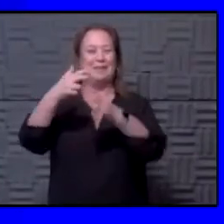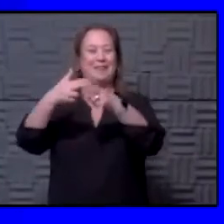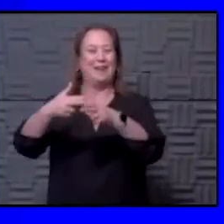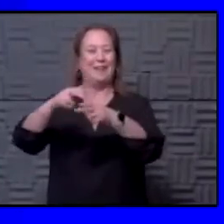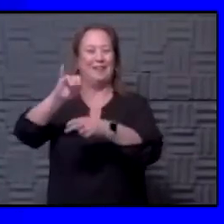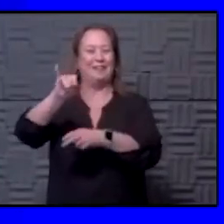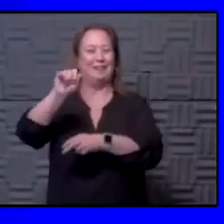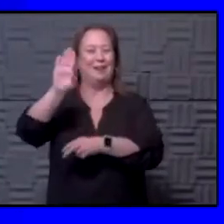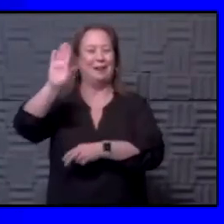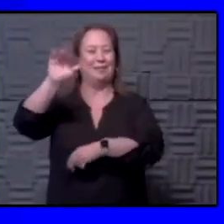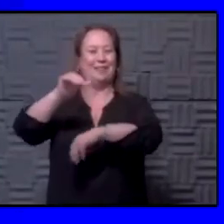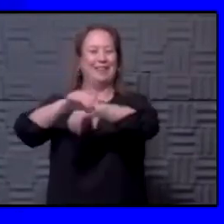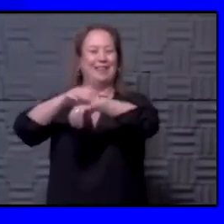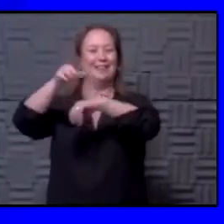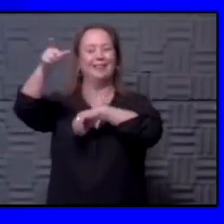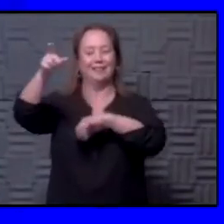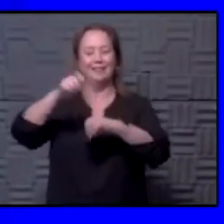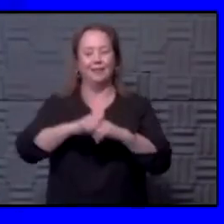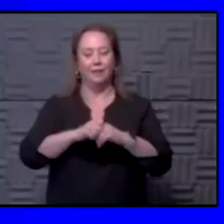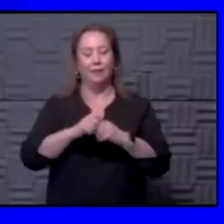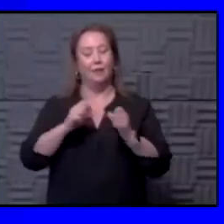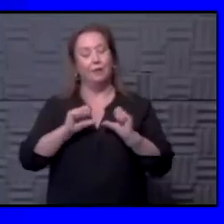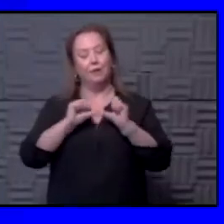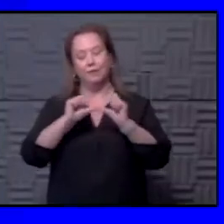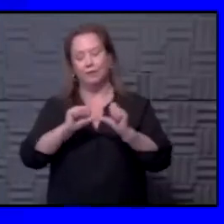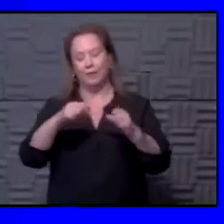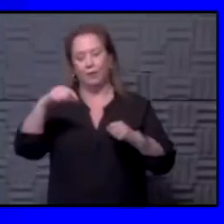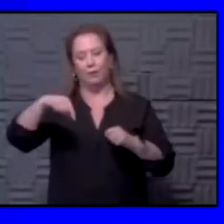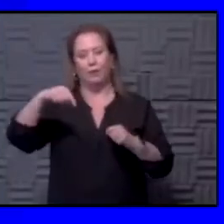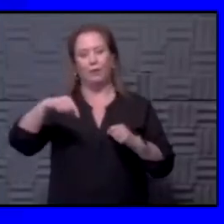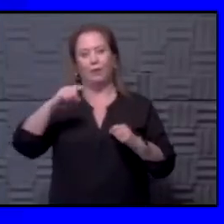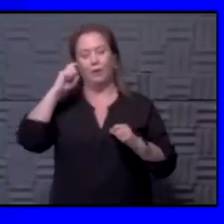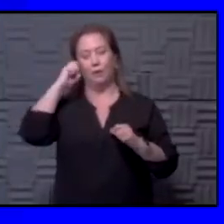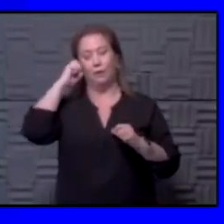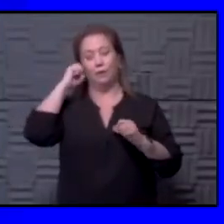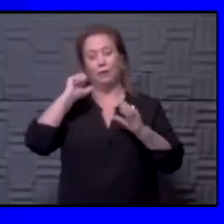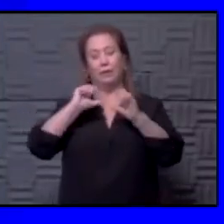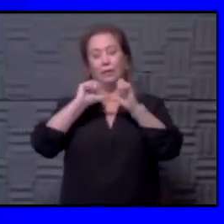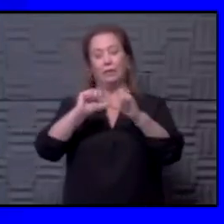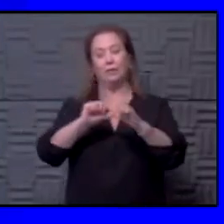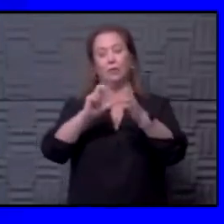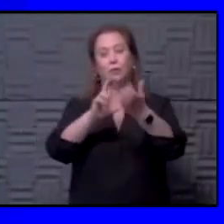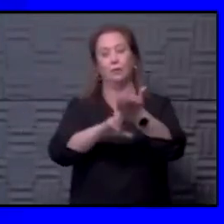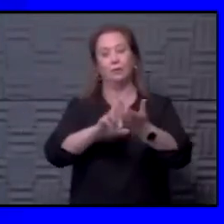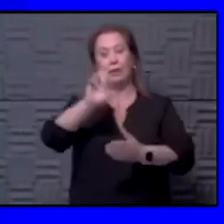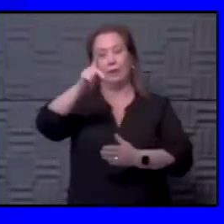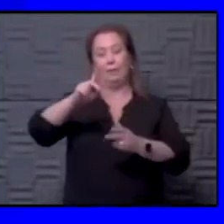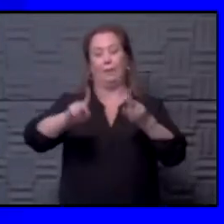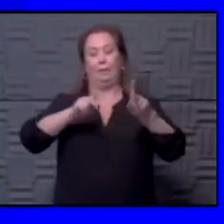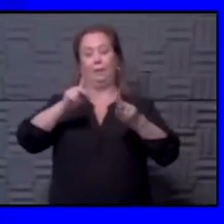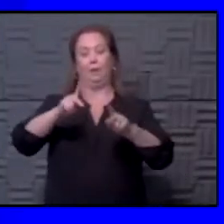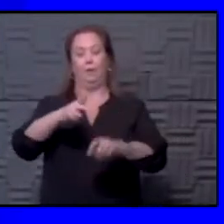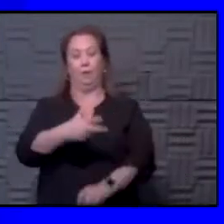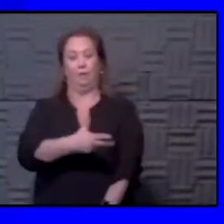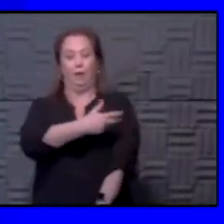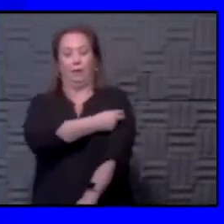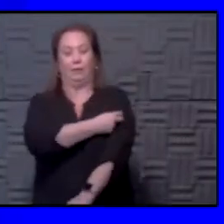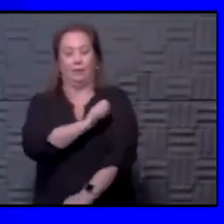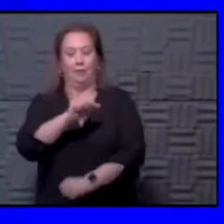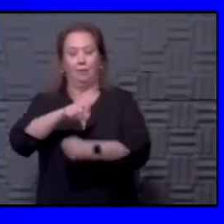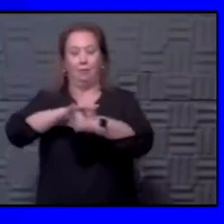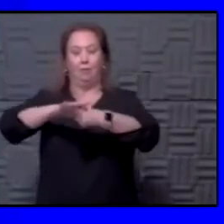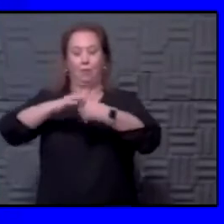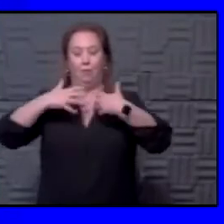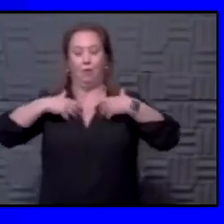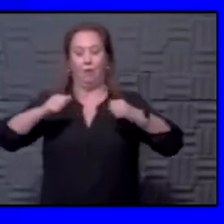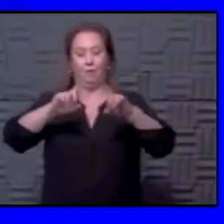So hopefully that will continue here, and we can continue to enroll people in our vaccinations and all the local health